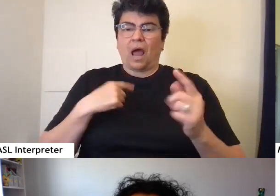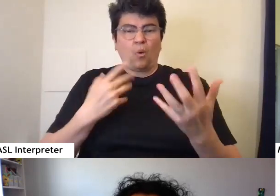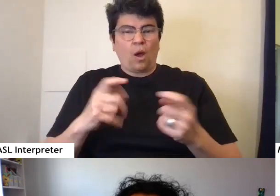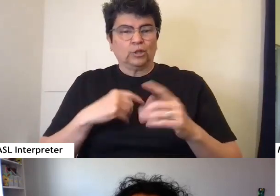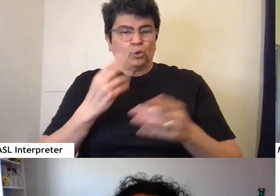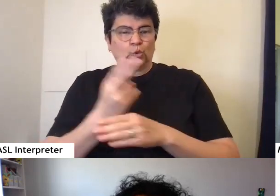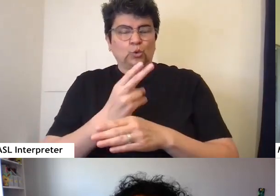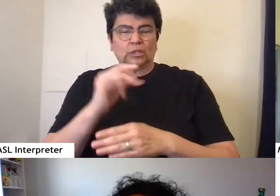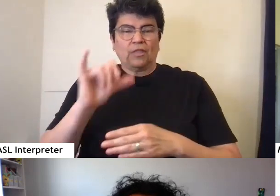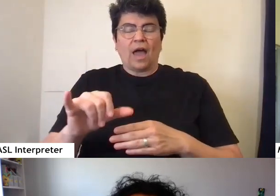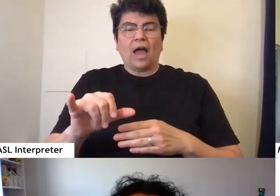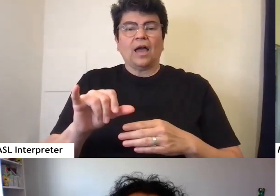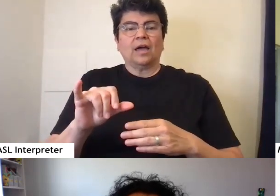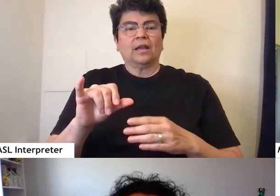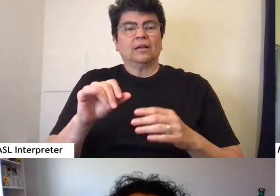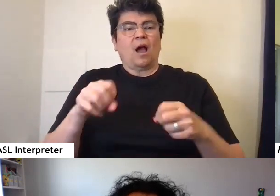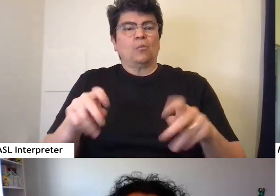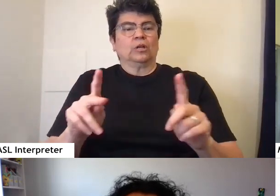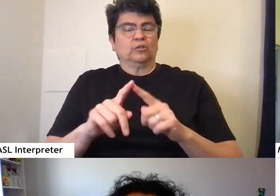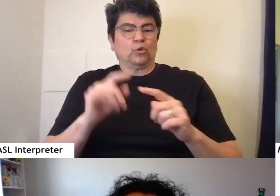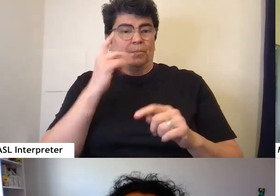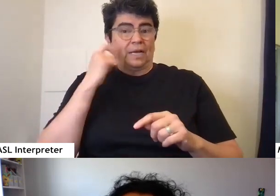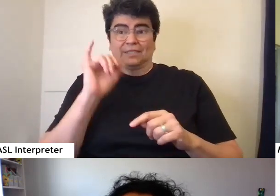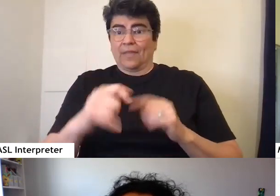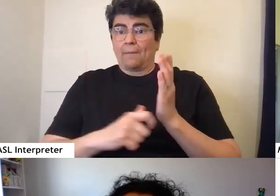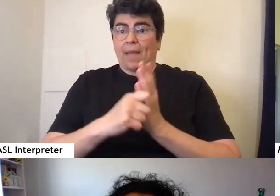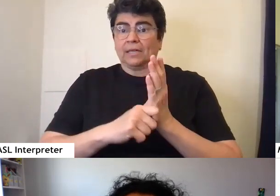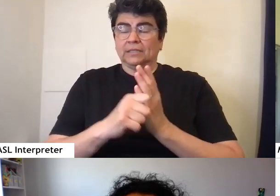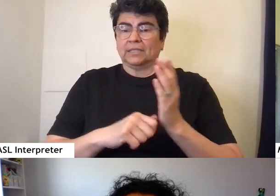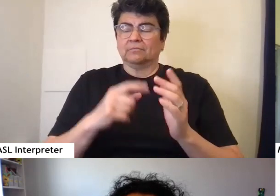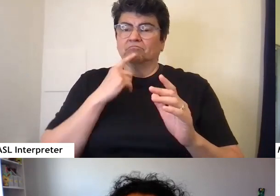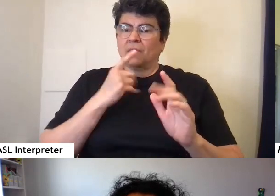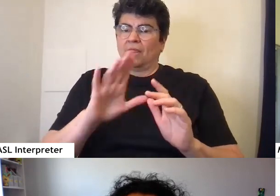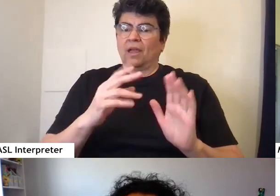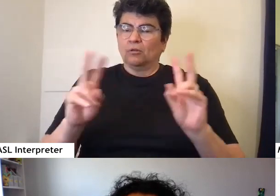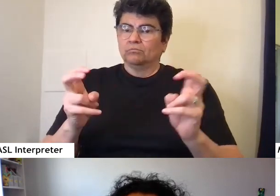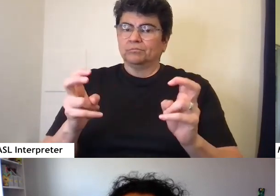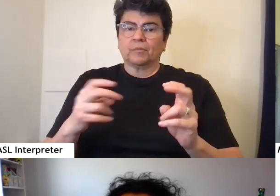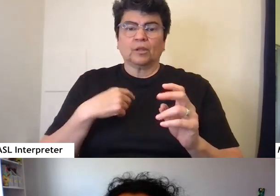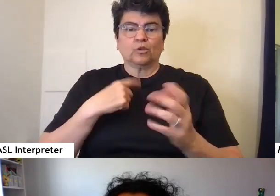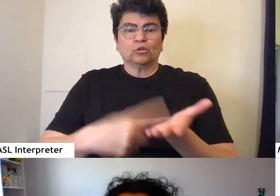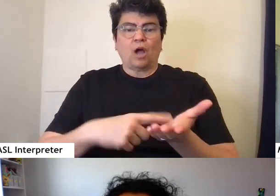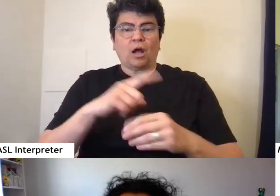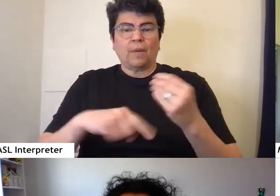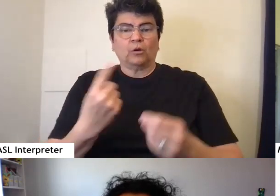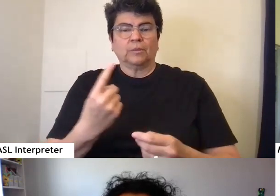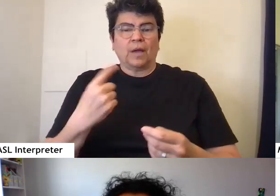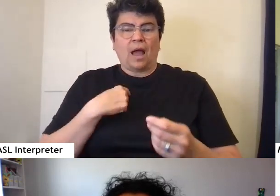the magazine's platform to really talk about something that I had found